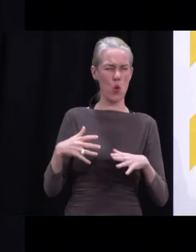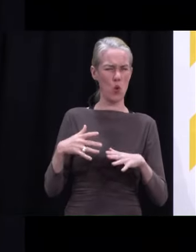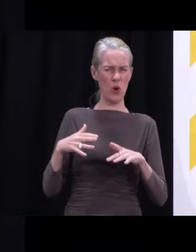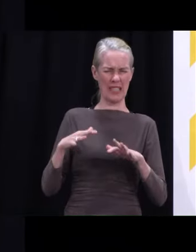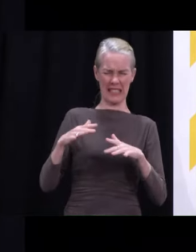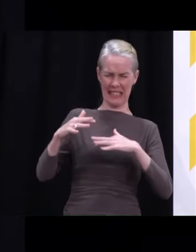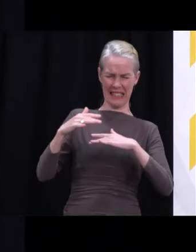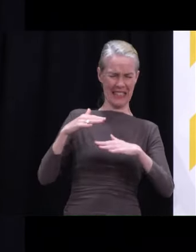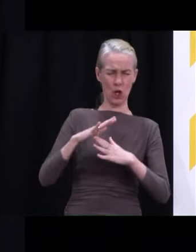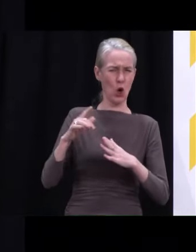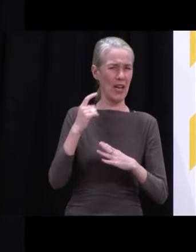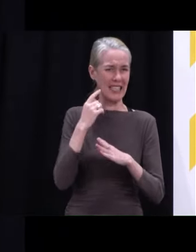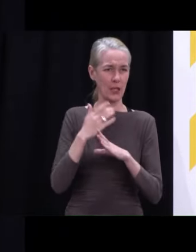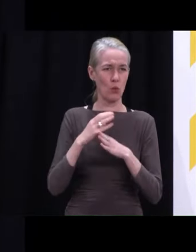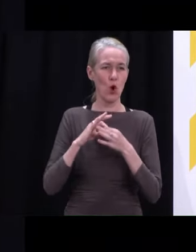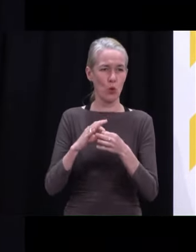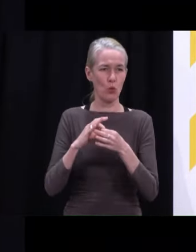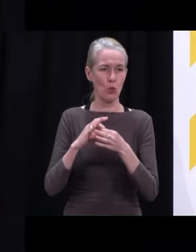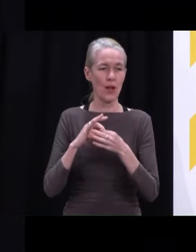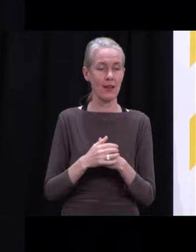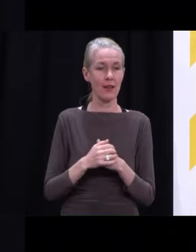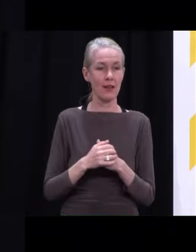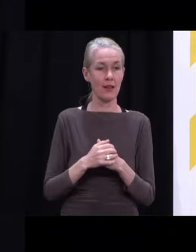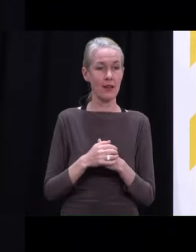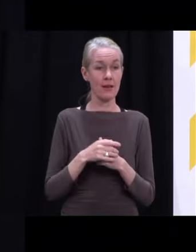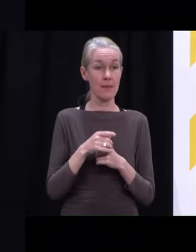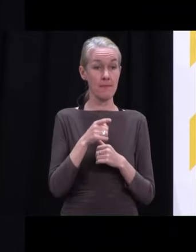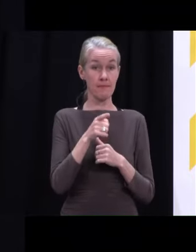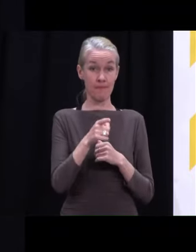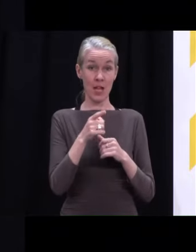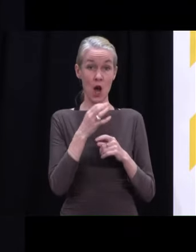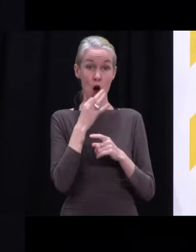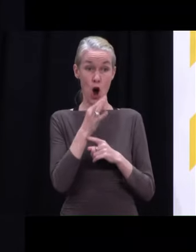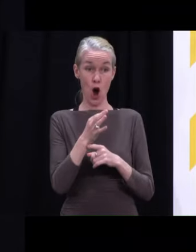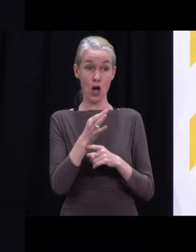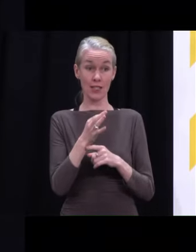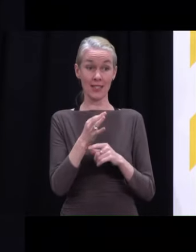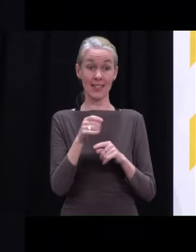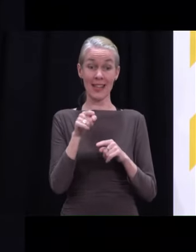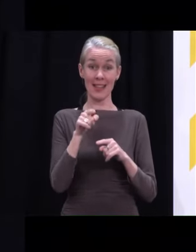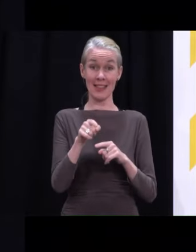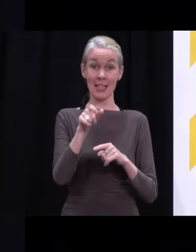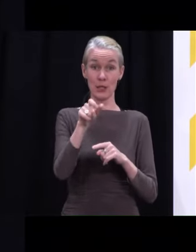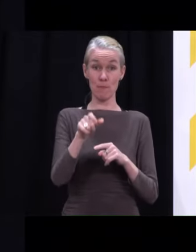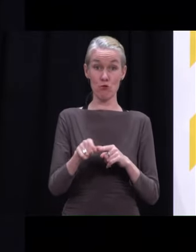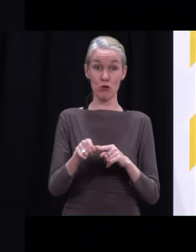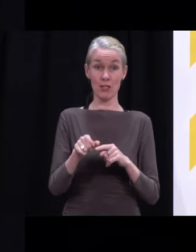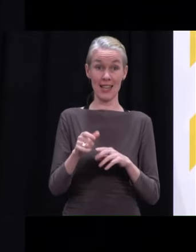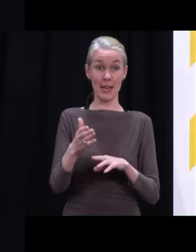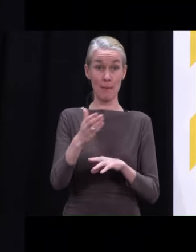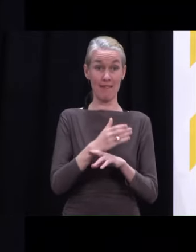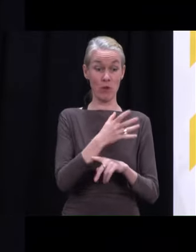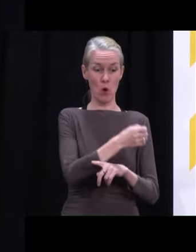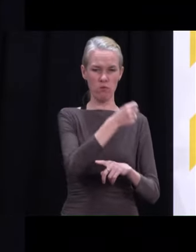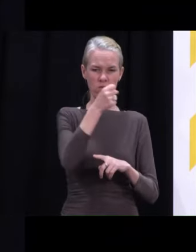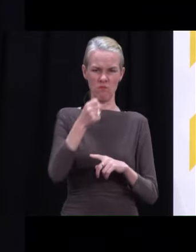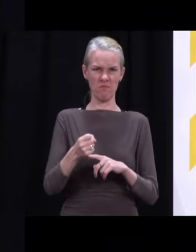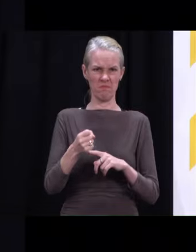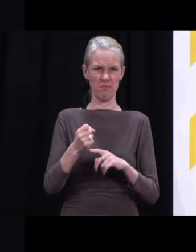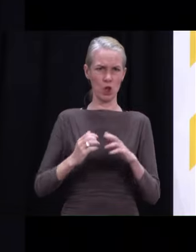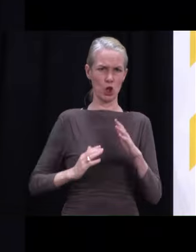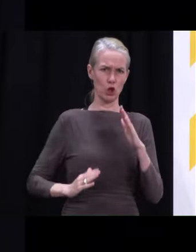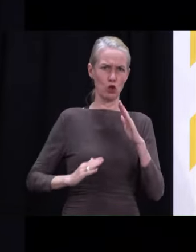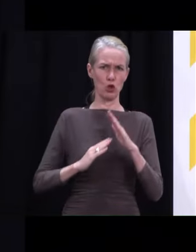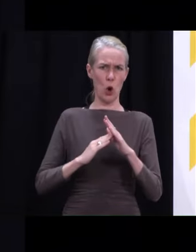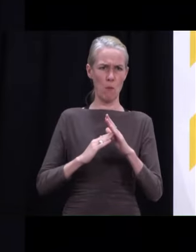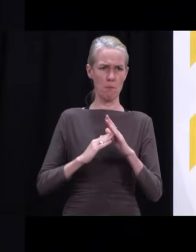July 2020, he was moved to the Maximum Security Prison, had oversight from the Prisons of the Extremis Unit. Correct. When you learned